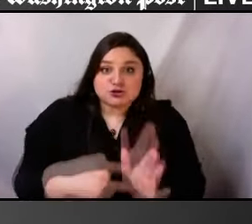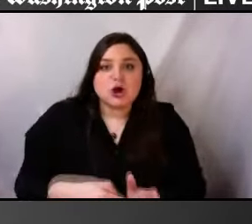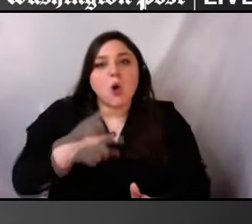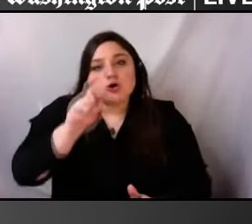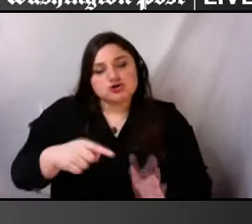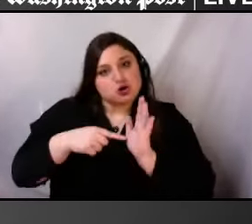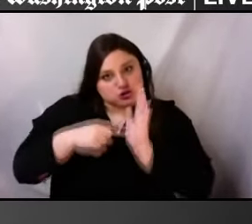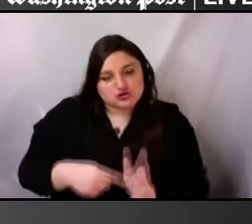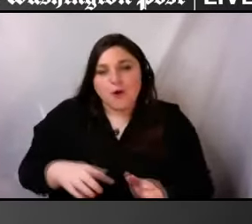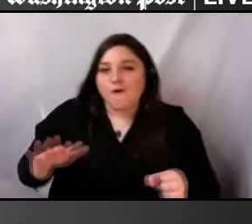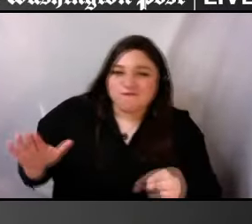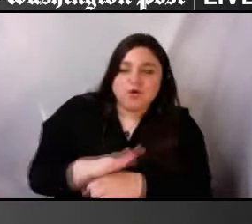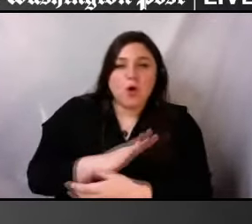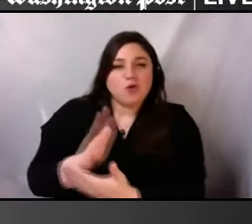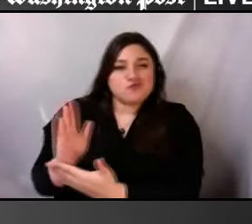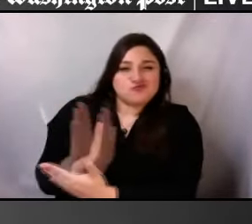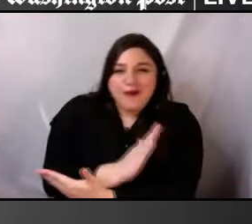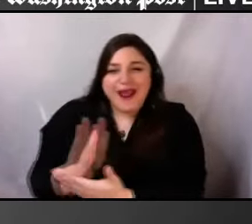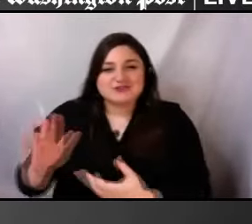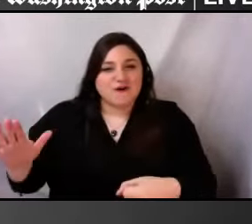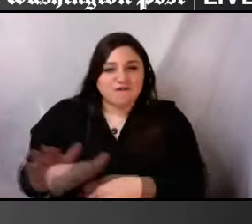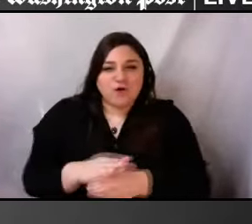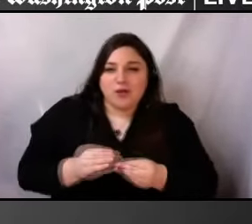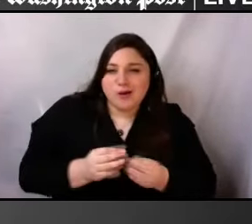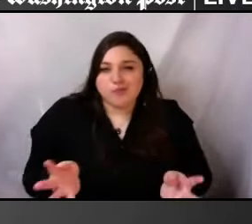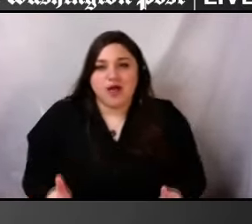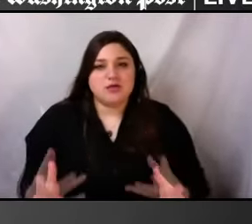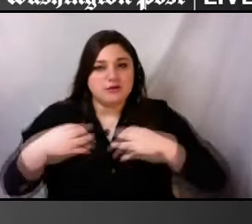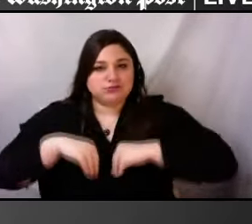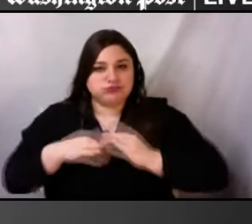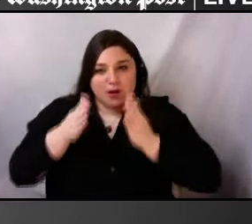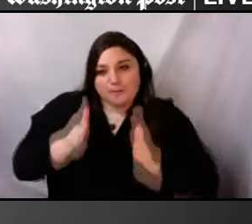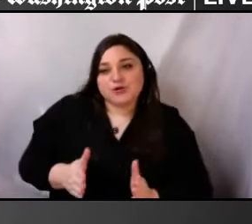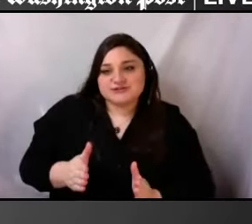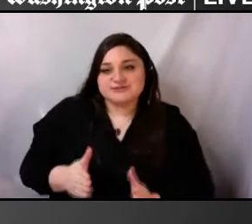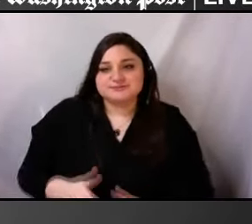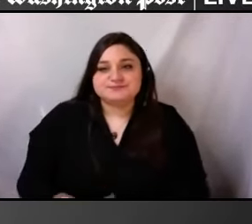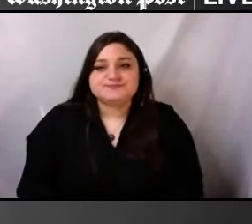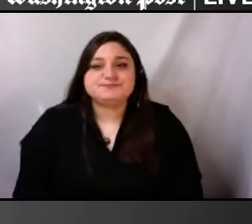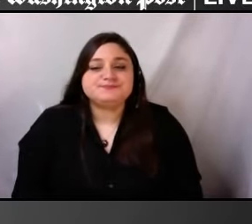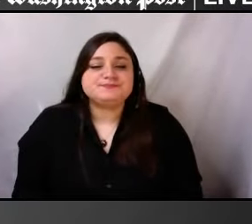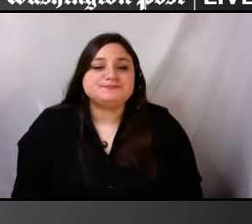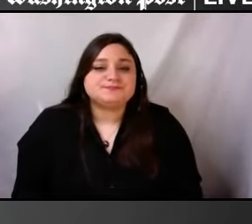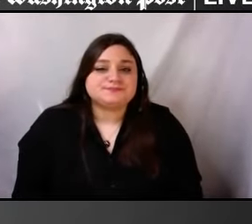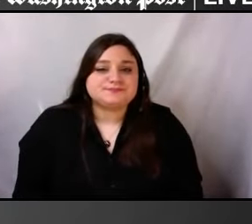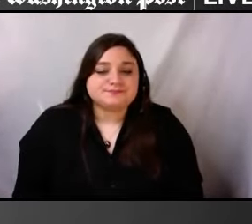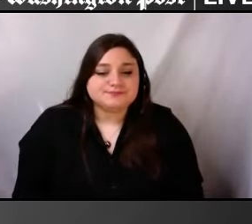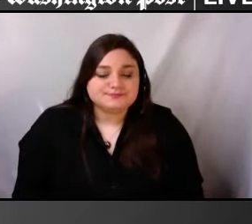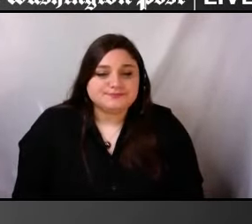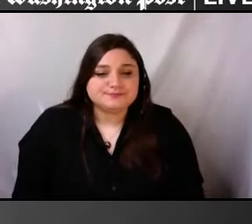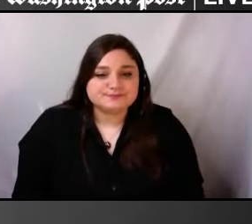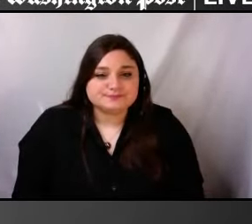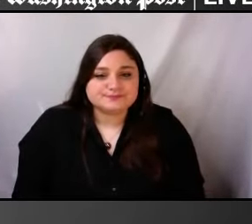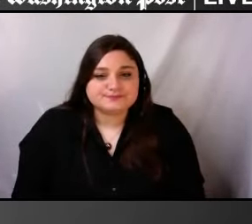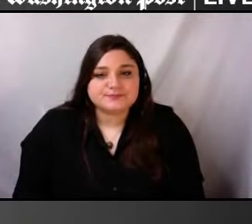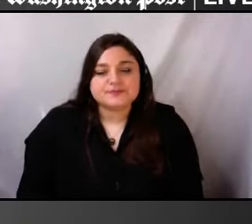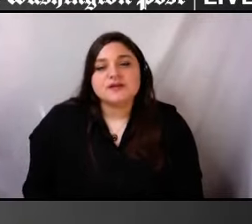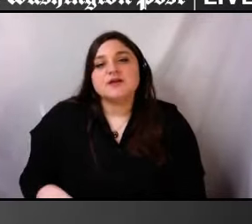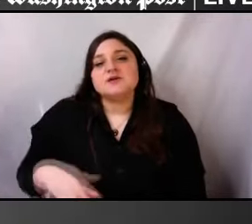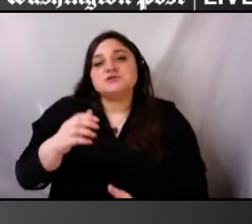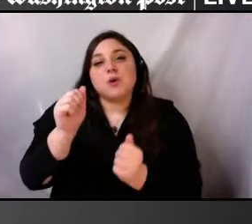very key point. And, Rayma, one of the things is that there are disabilities that are visual, and one can make efforts to